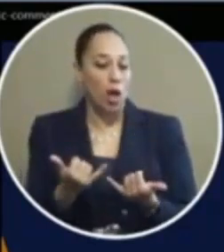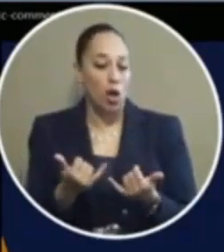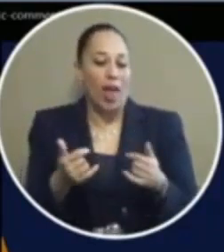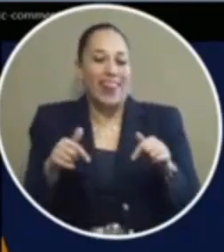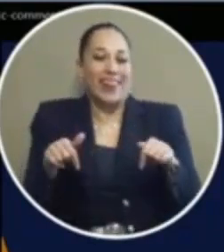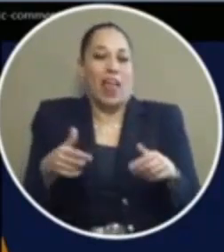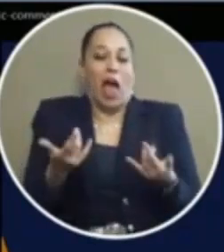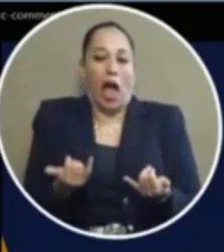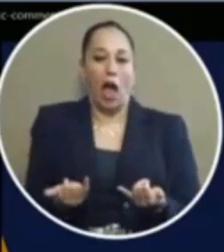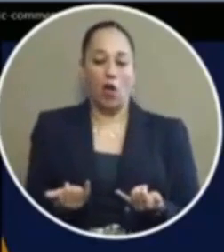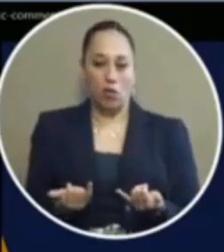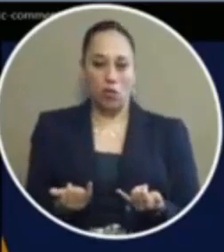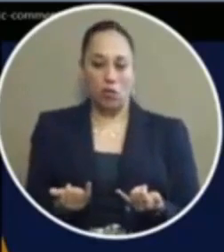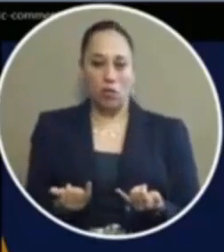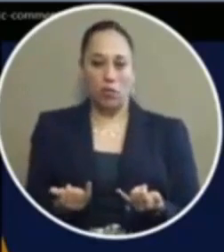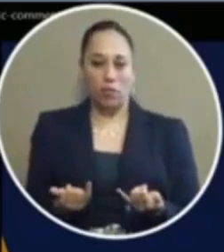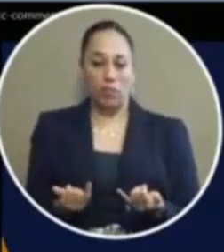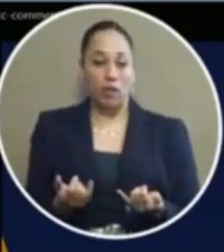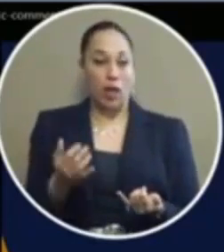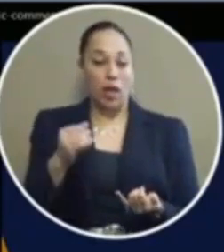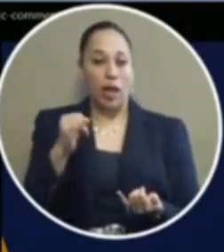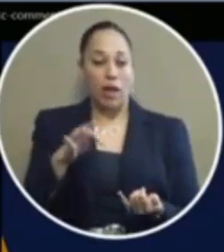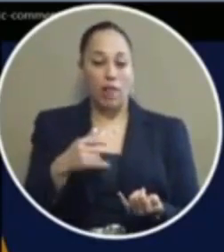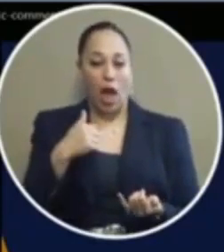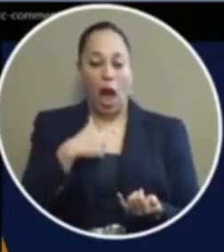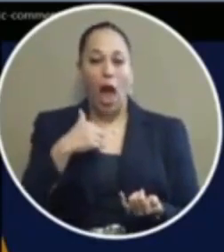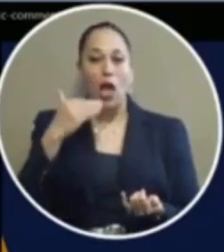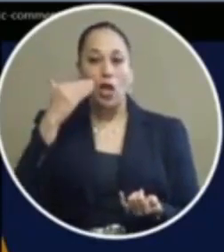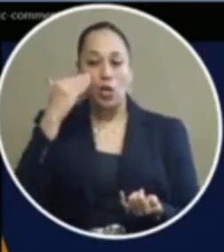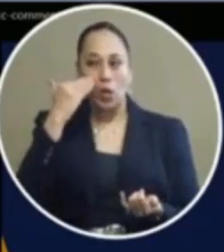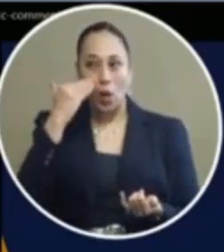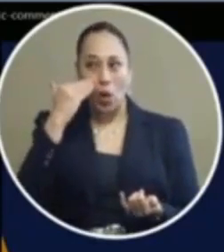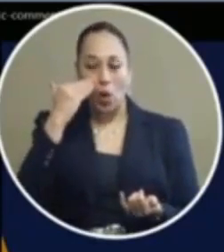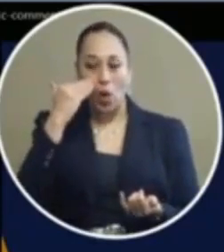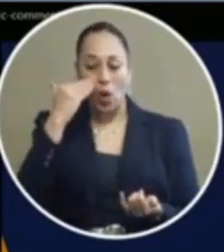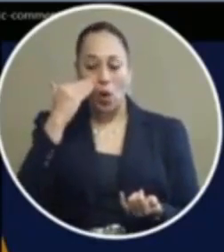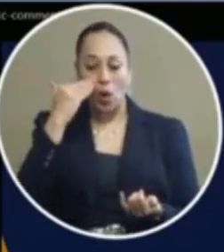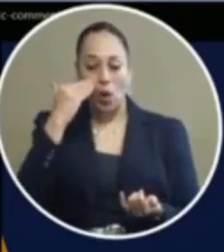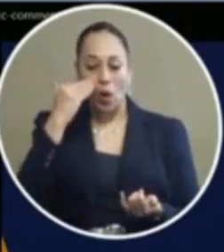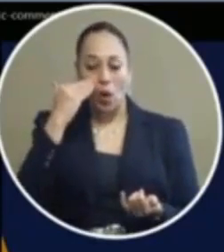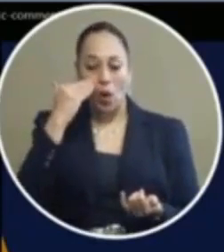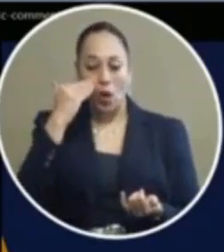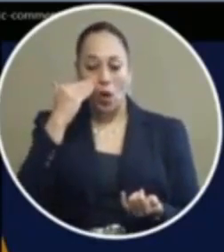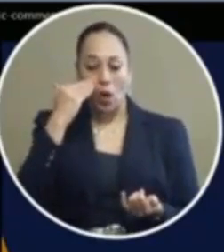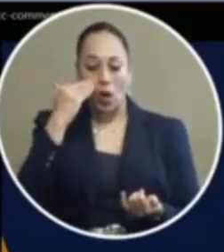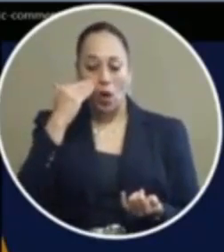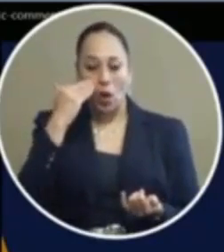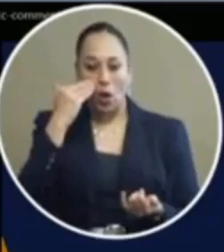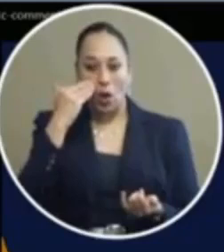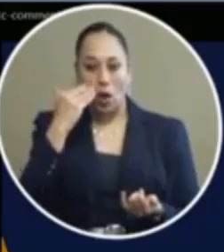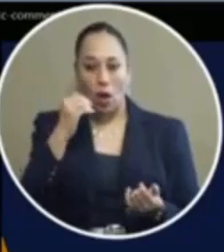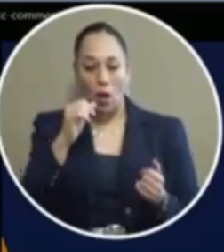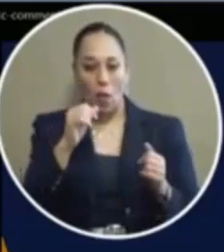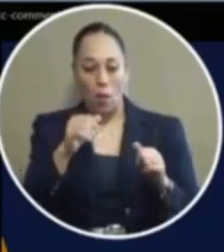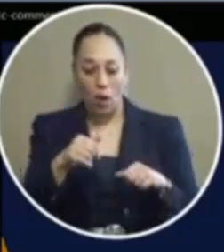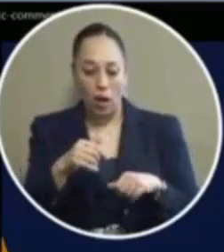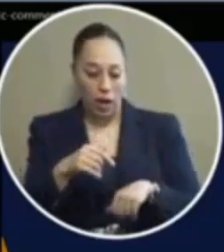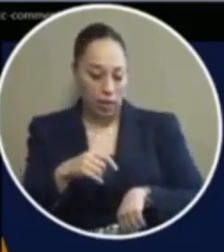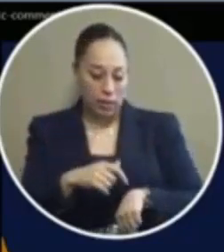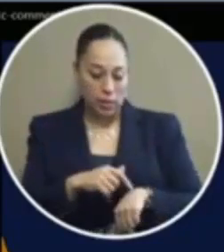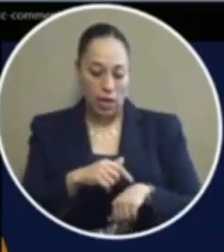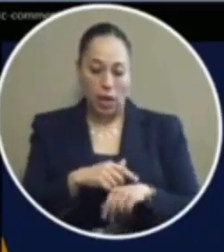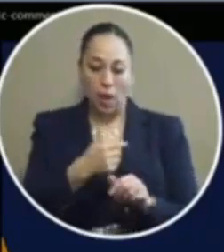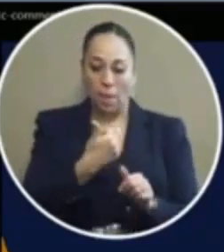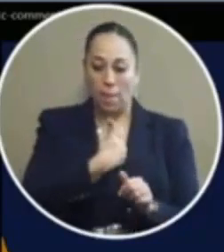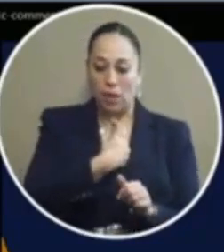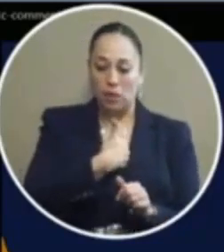if i'd known i had six minutes to speak i would have really prepared for this because i've timed myself down and